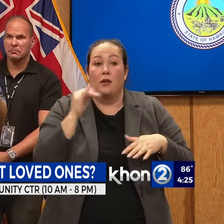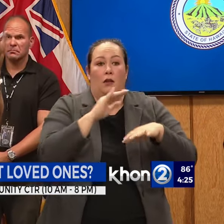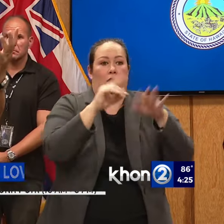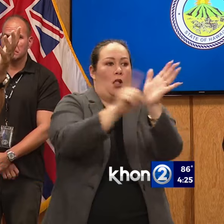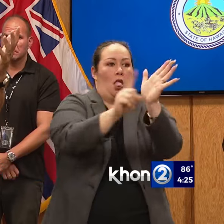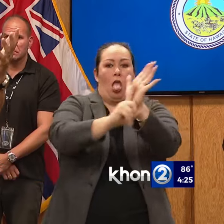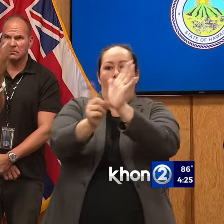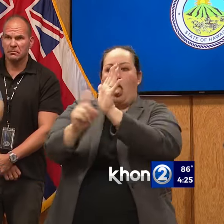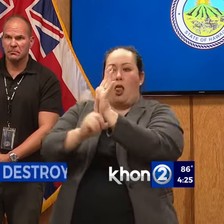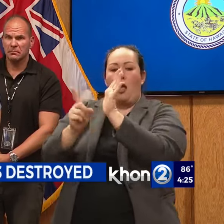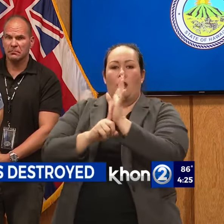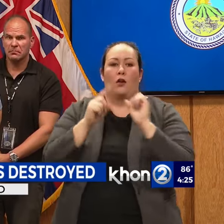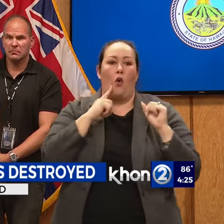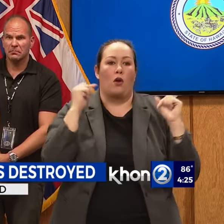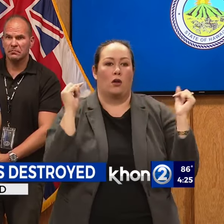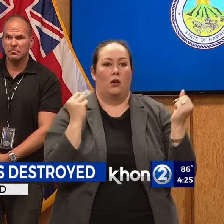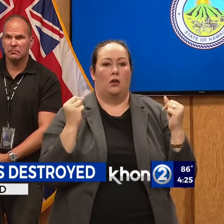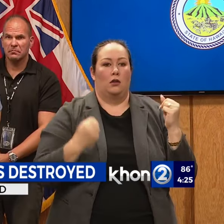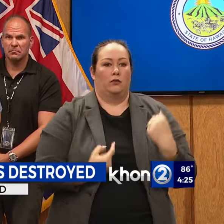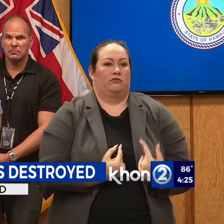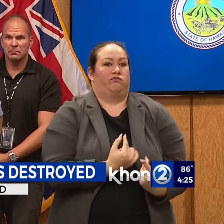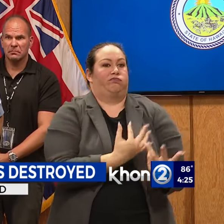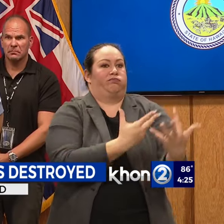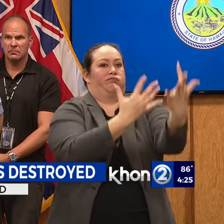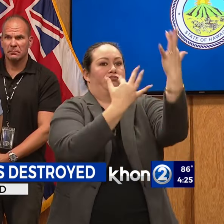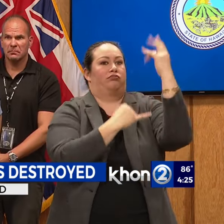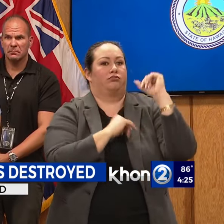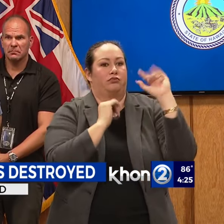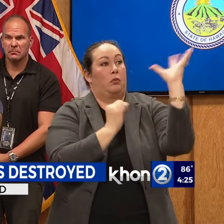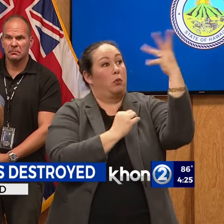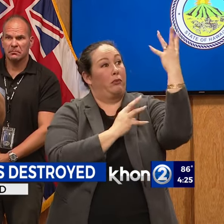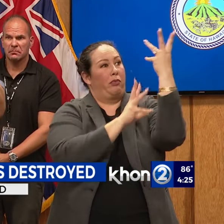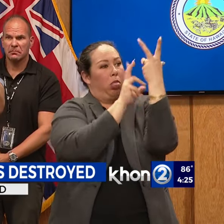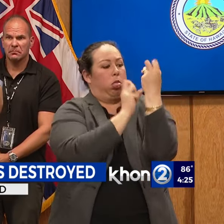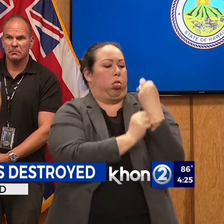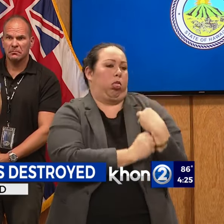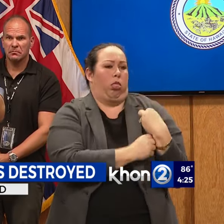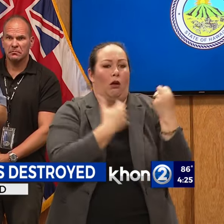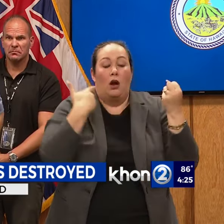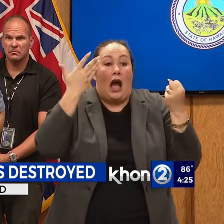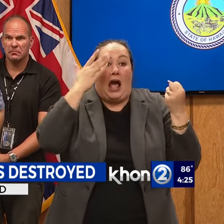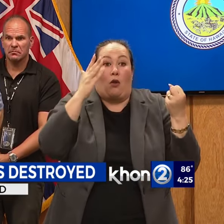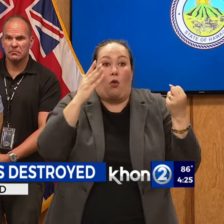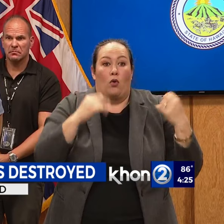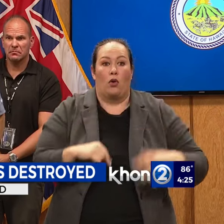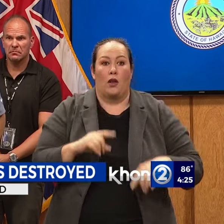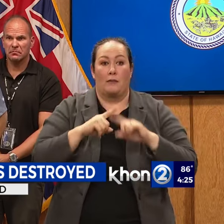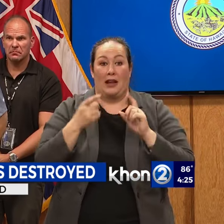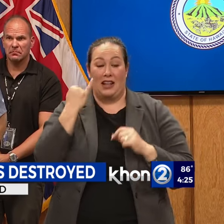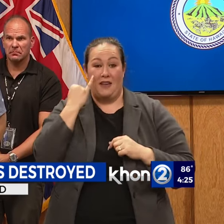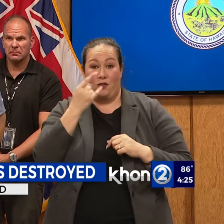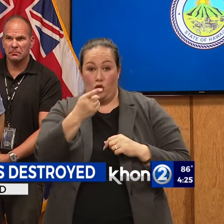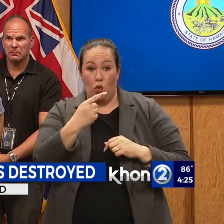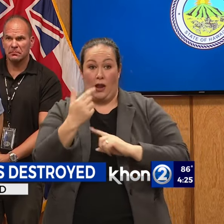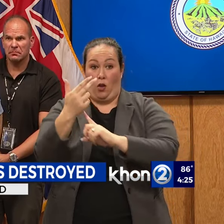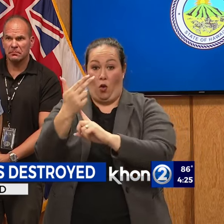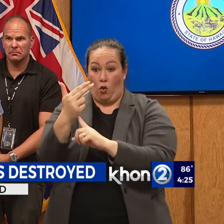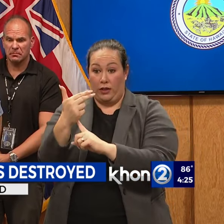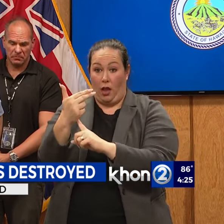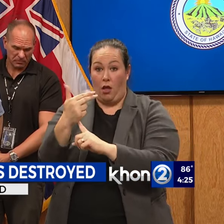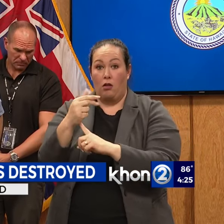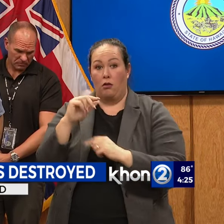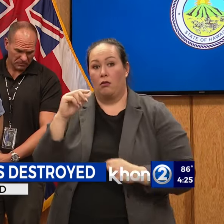went off or if they were burnt. I can't tell you that because I wasn't in Lahaina. But I'm going to just confirm that if you were at one of the hotels in